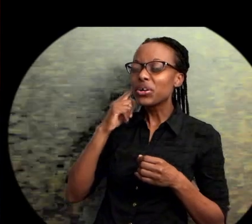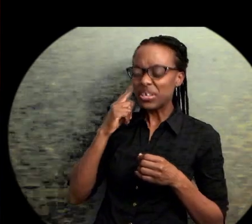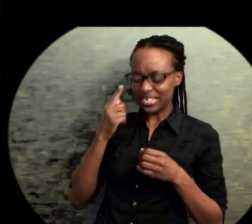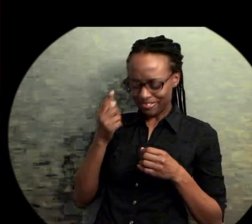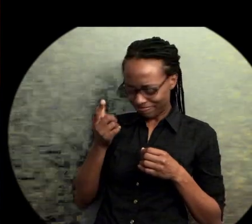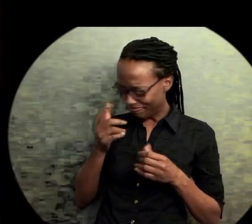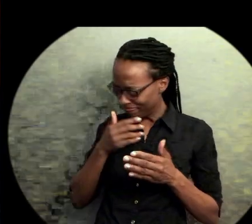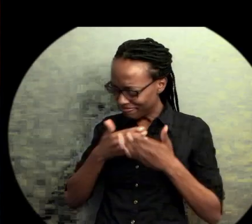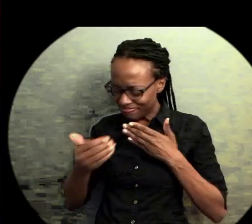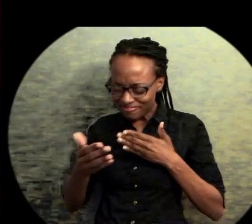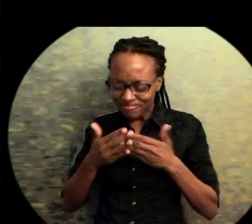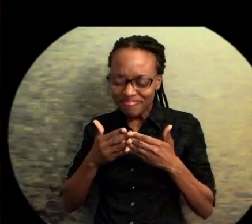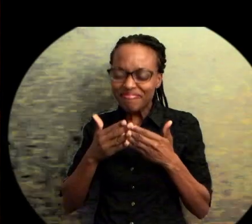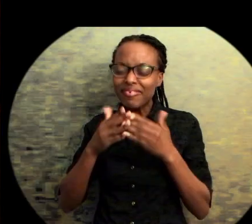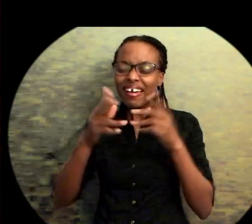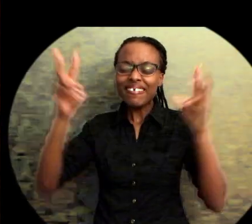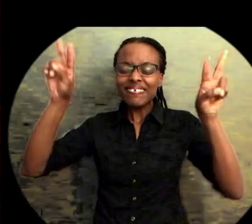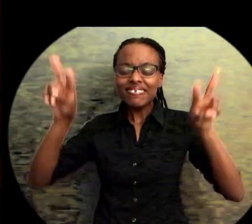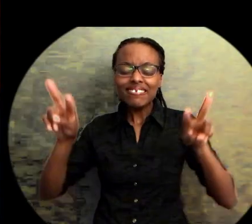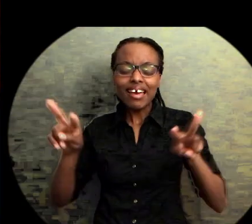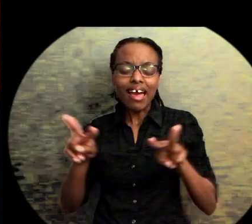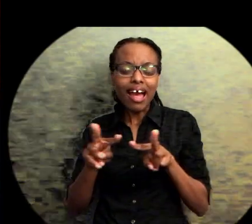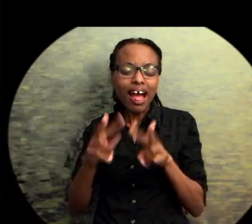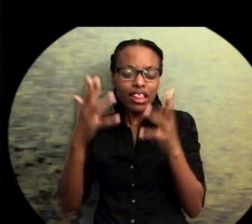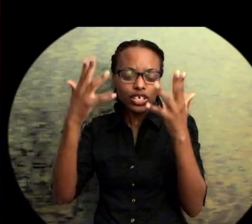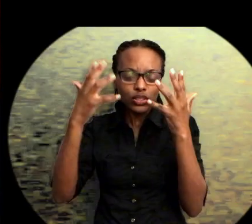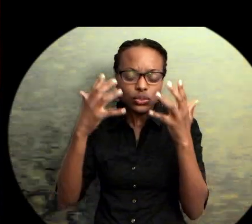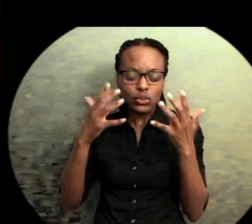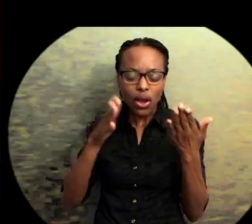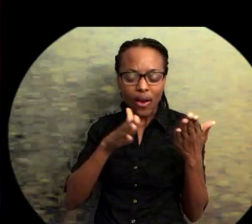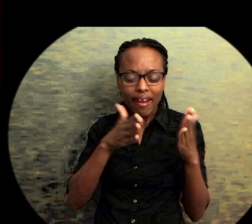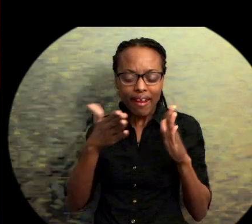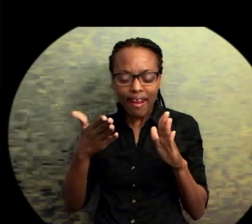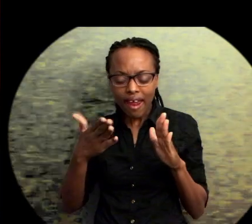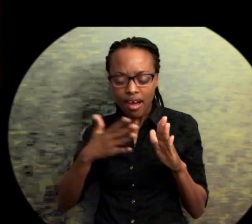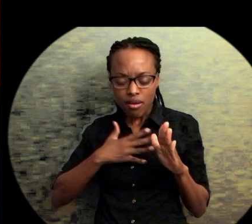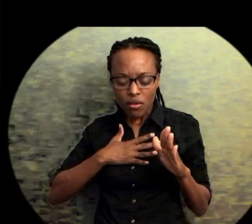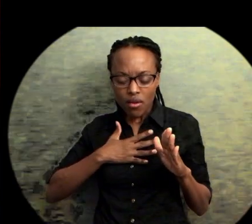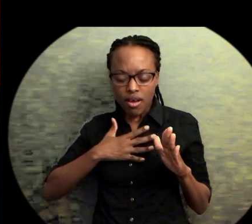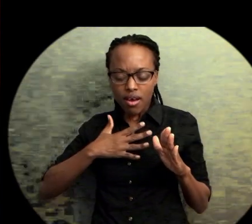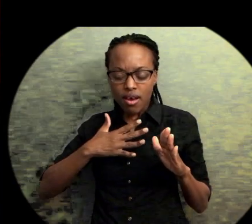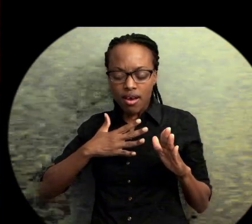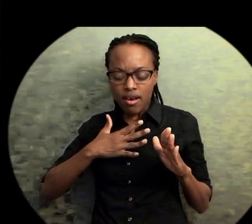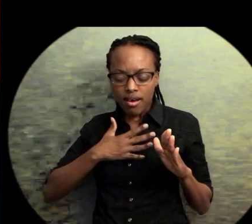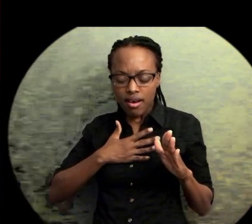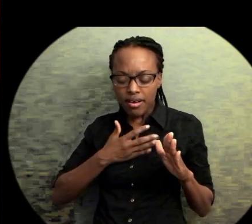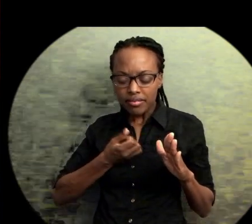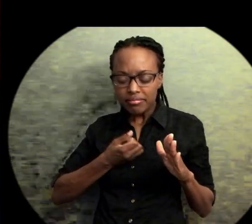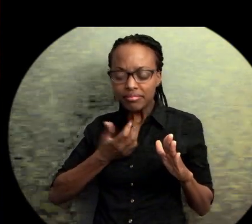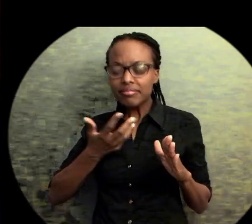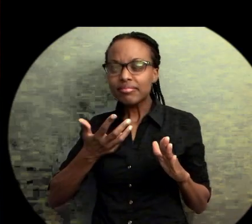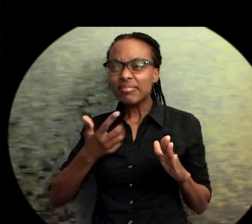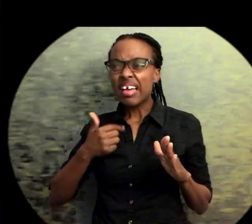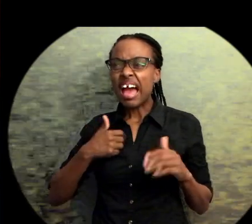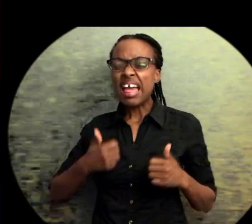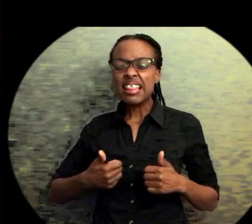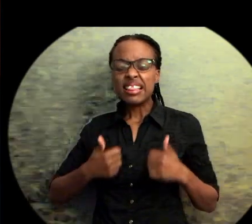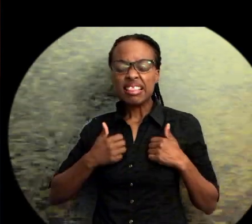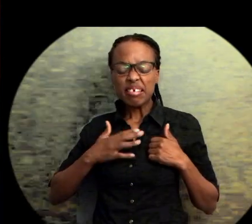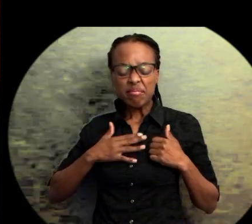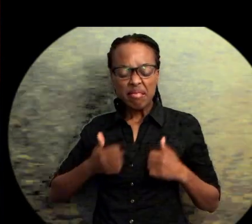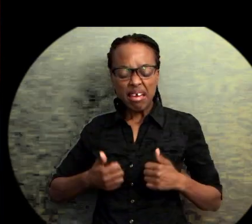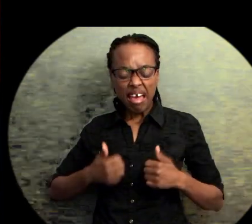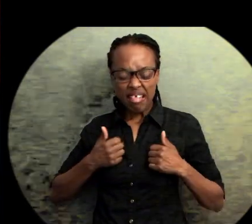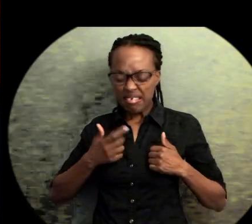death. With my very last breath, I say, I lived my life. And I will give my life like